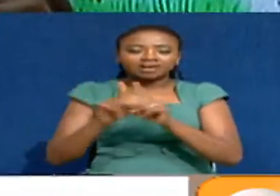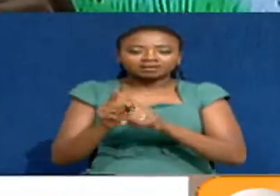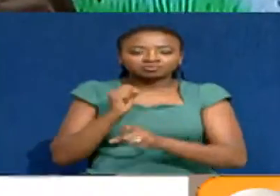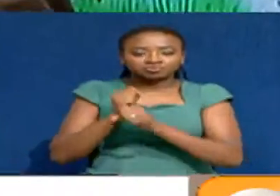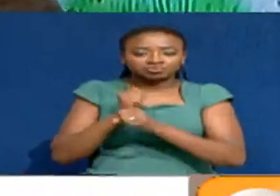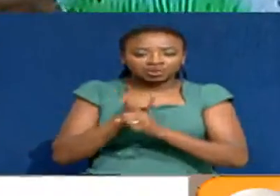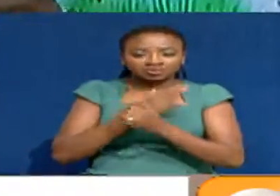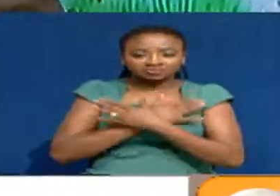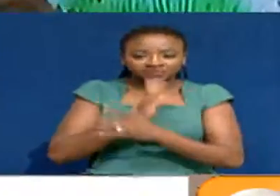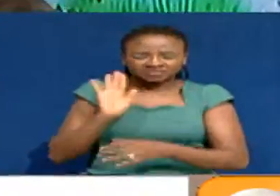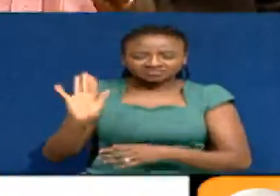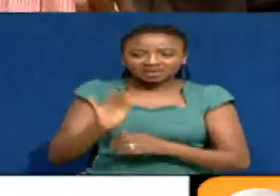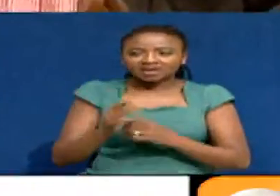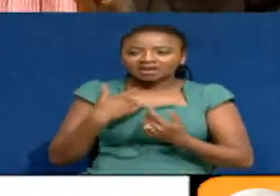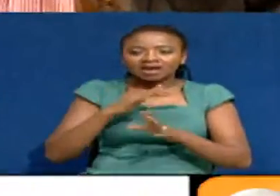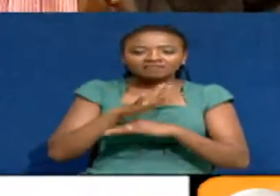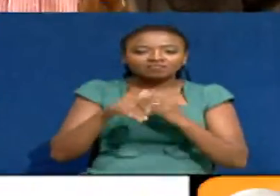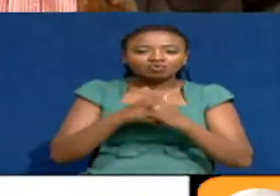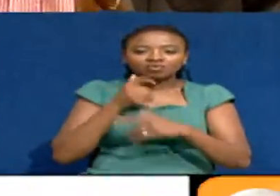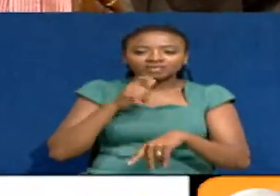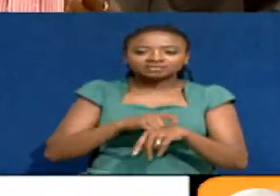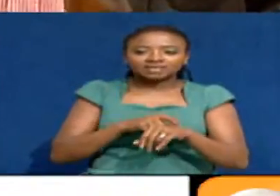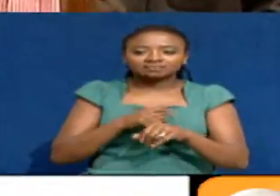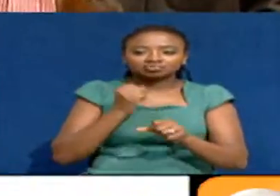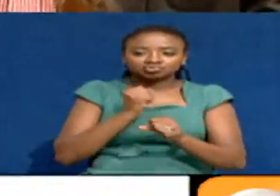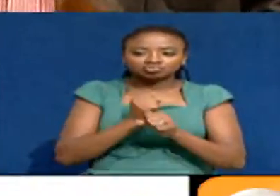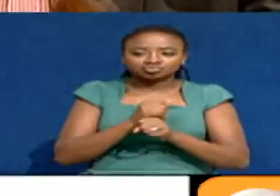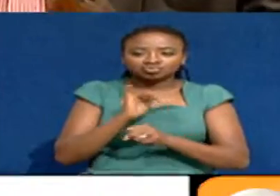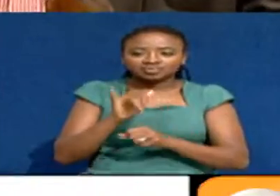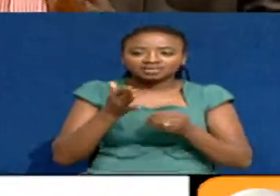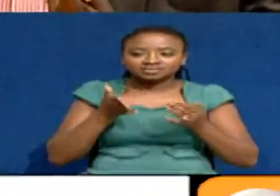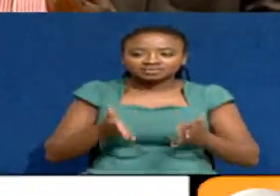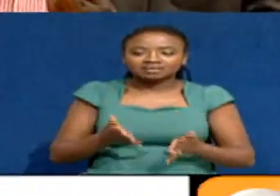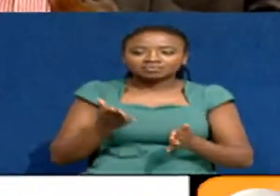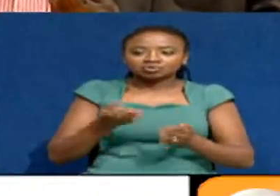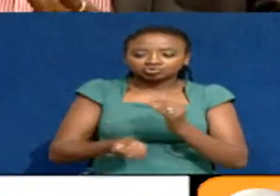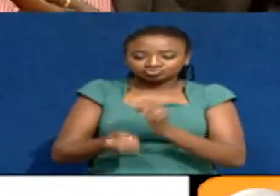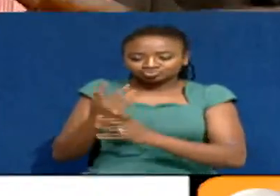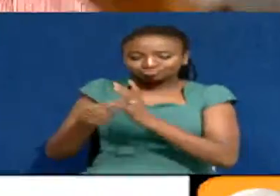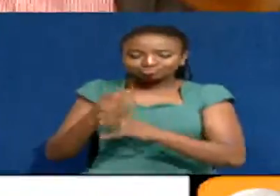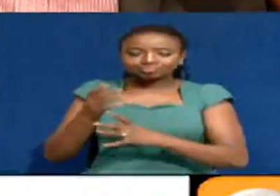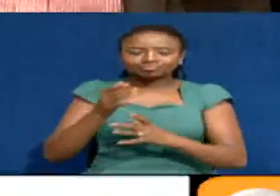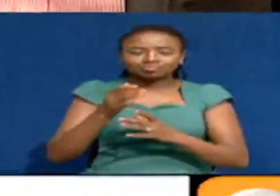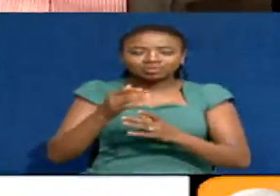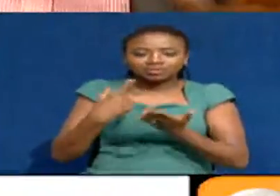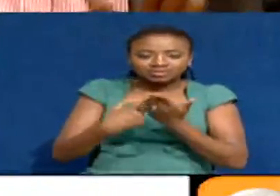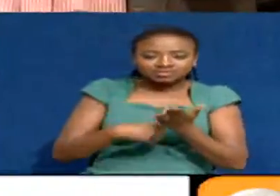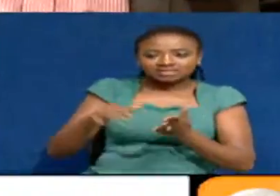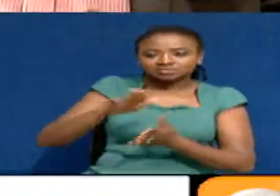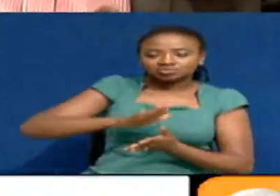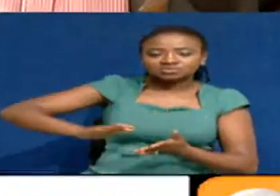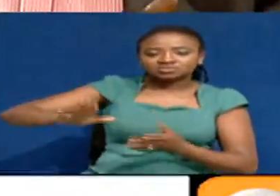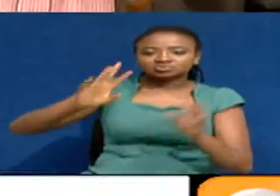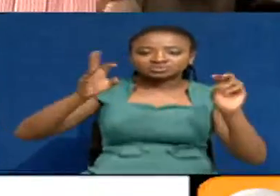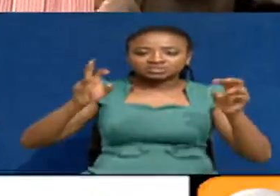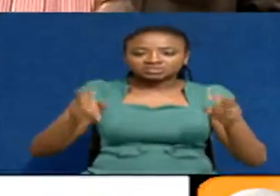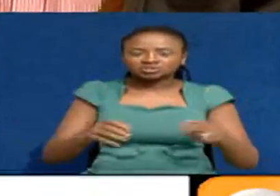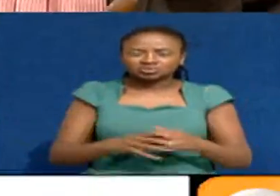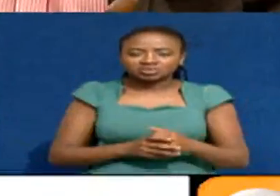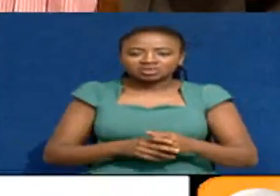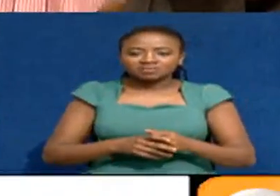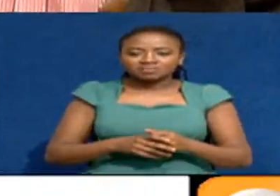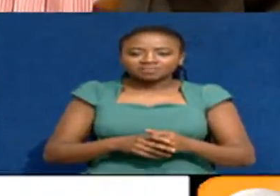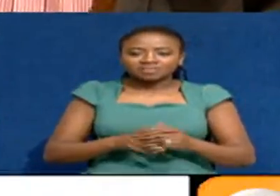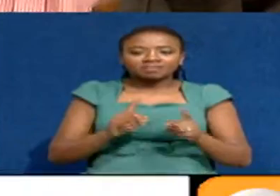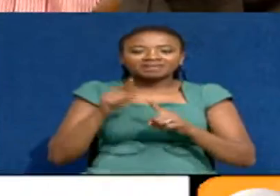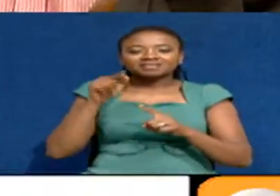Why now? Okay. I don't know whether he was listening. He must have run us mental apps. They time to talk about these constitutions. I don't know whether you were listening. is